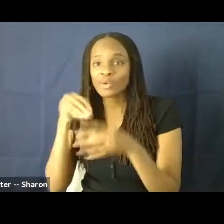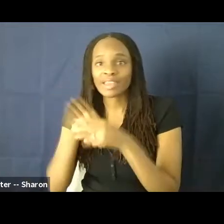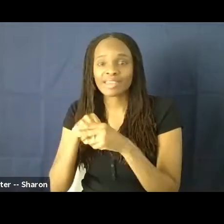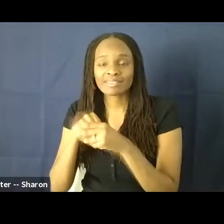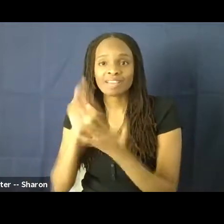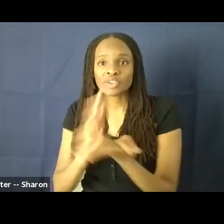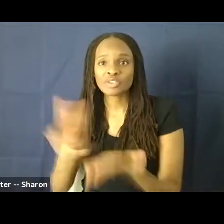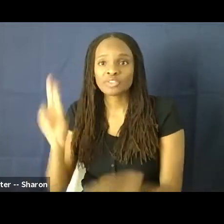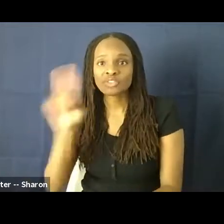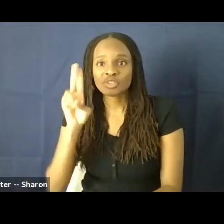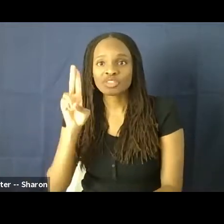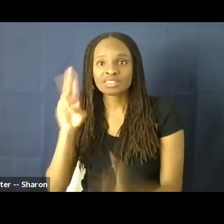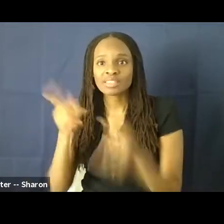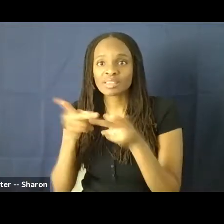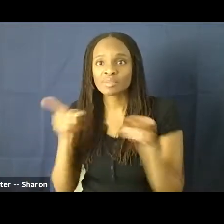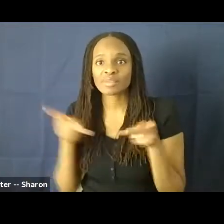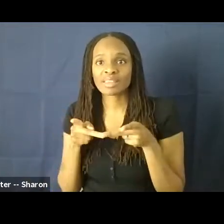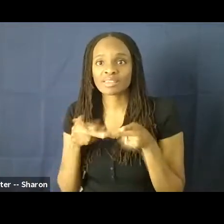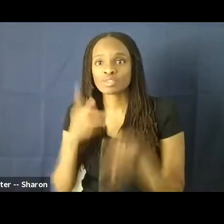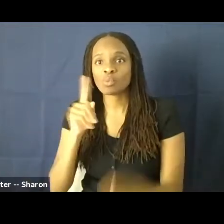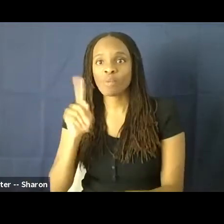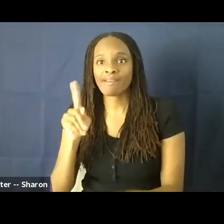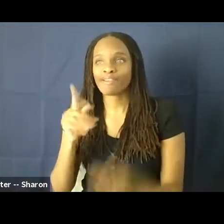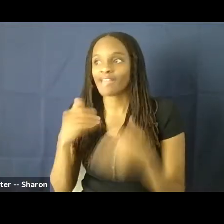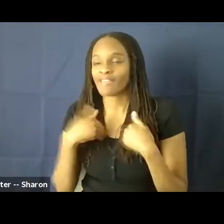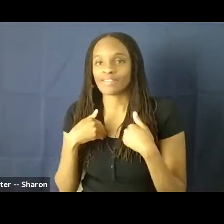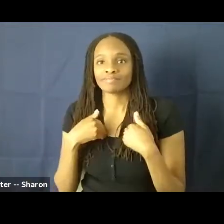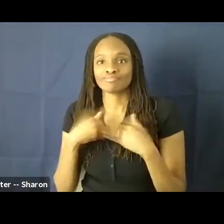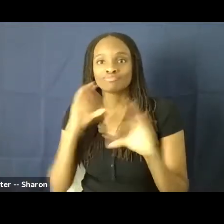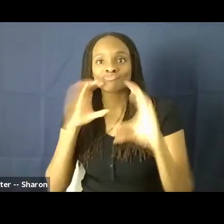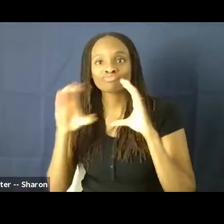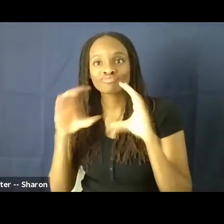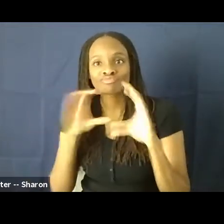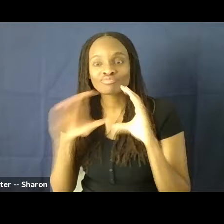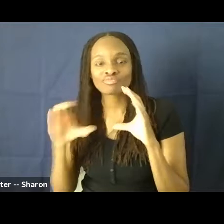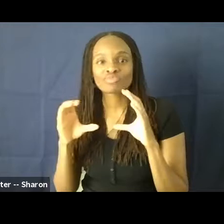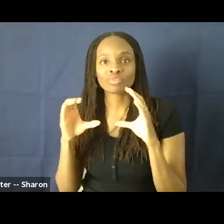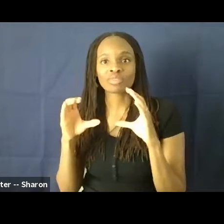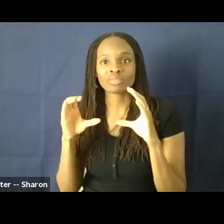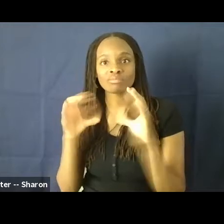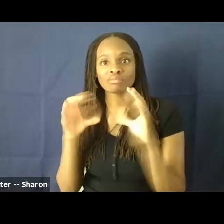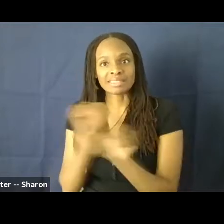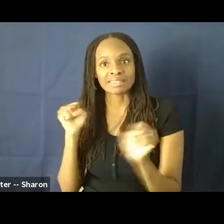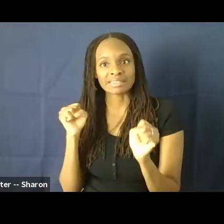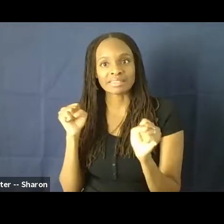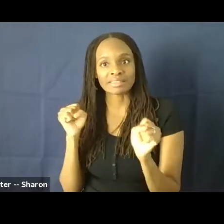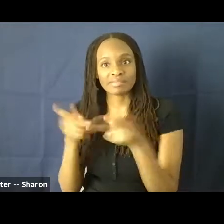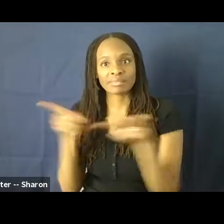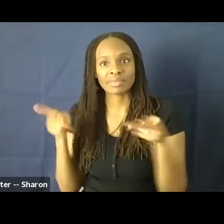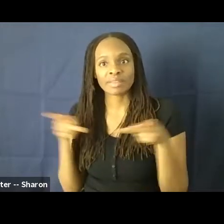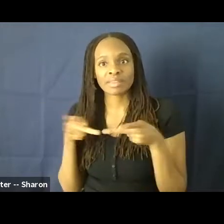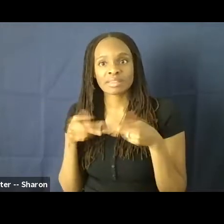where having conversations is in a relatively safe space. There's no